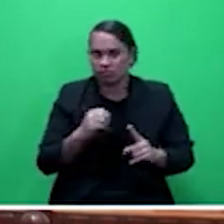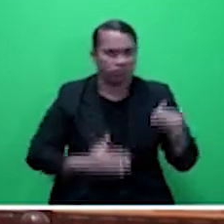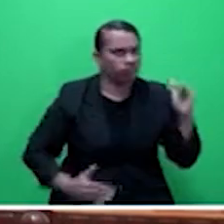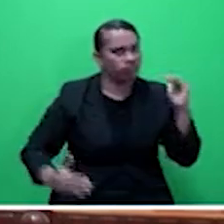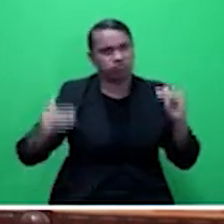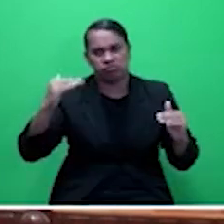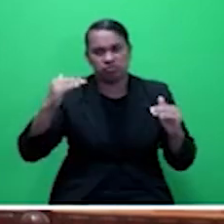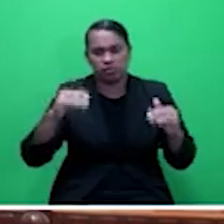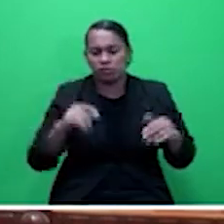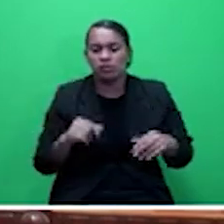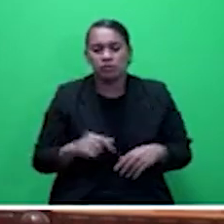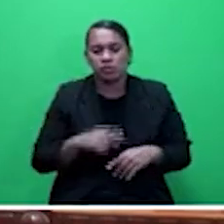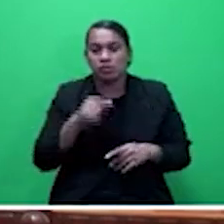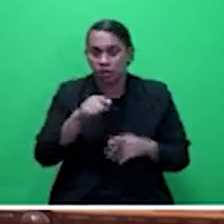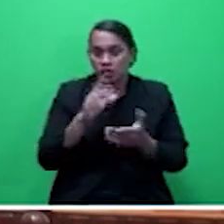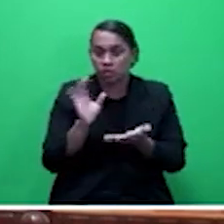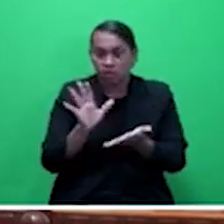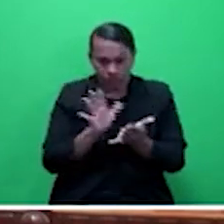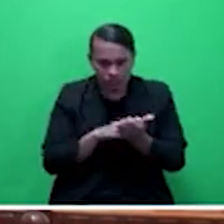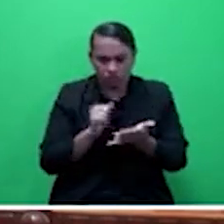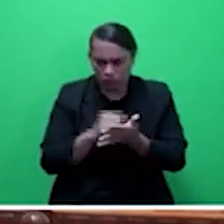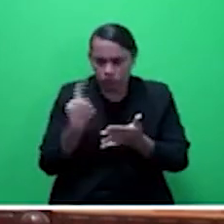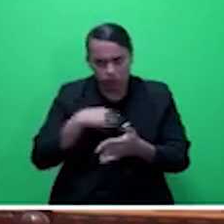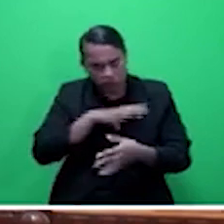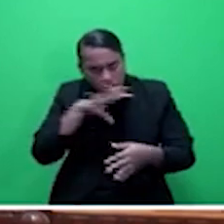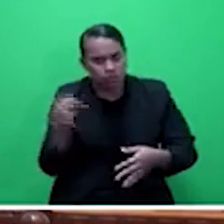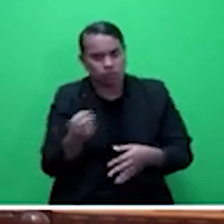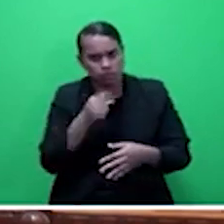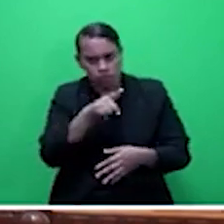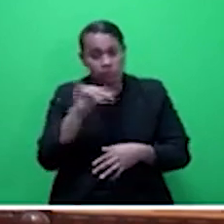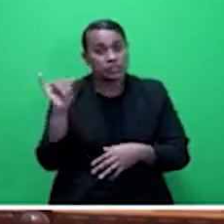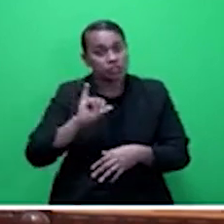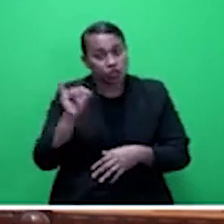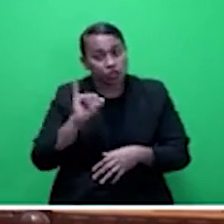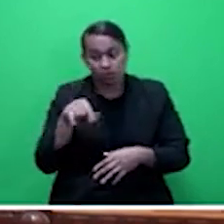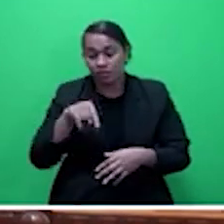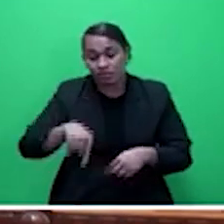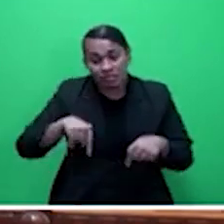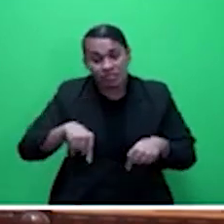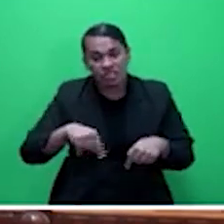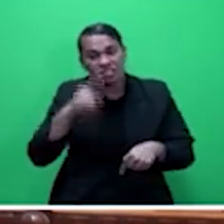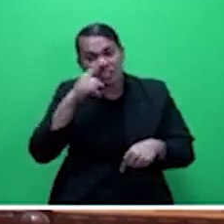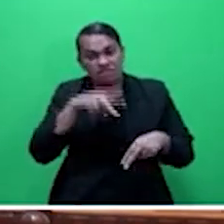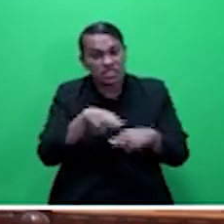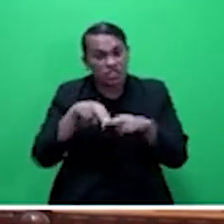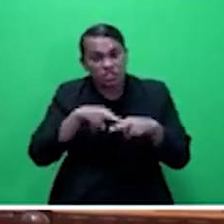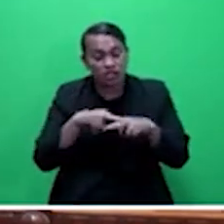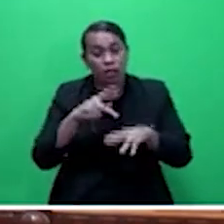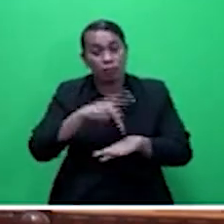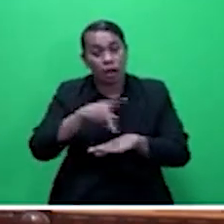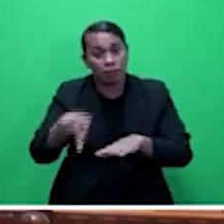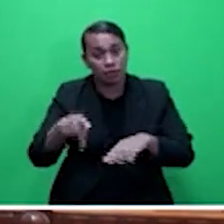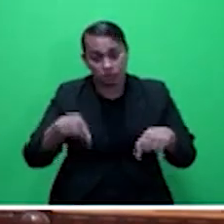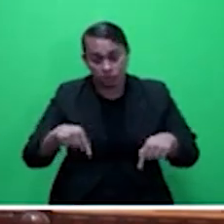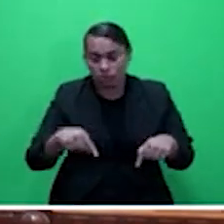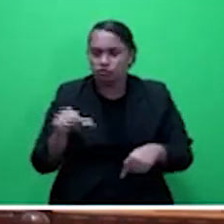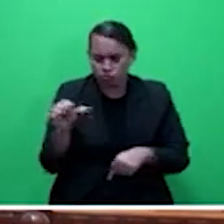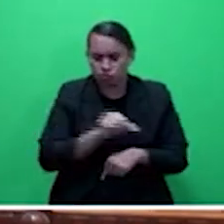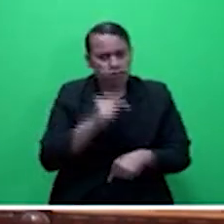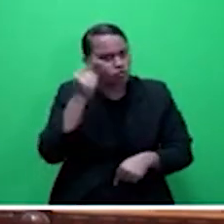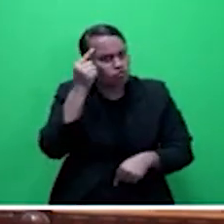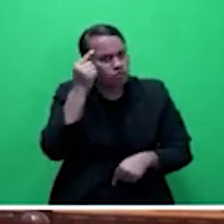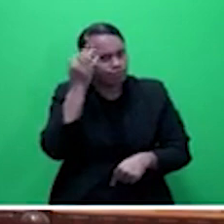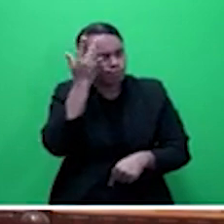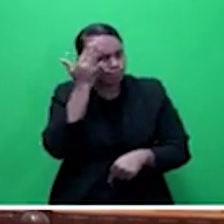subject that this House and the people of Fiji should regard as very, very important